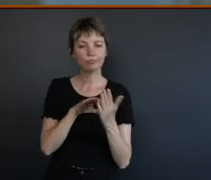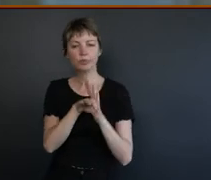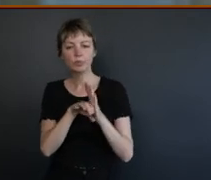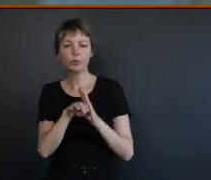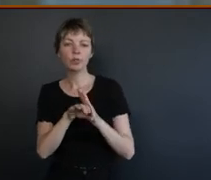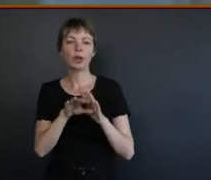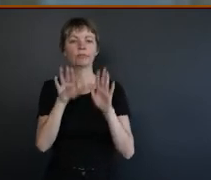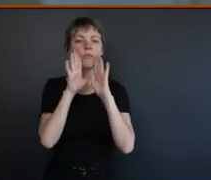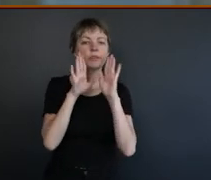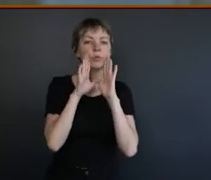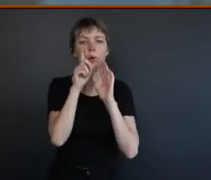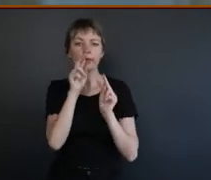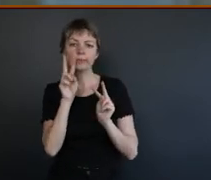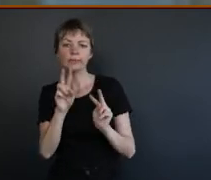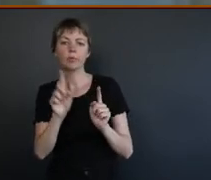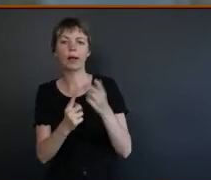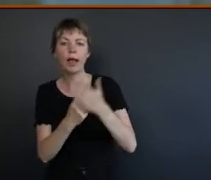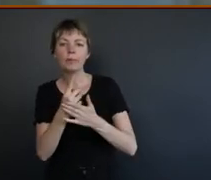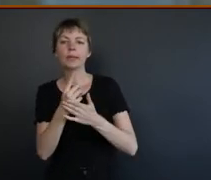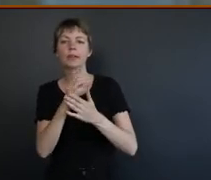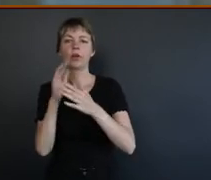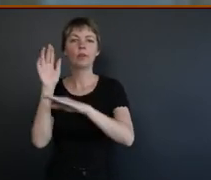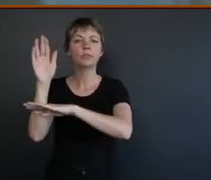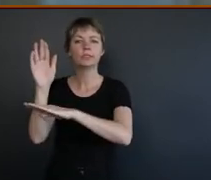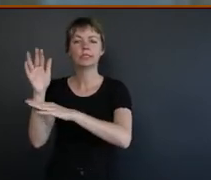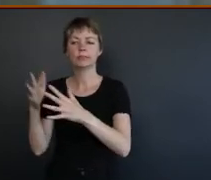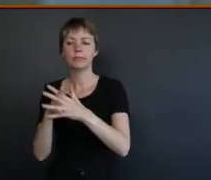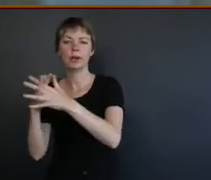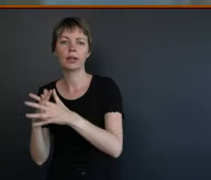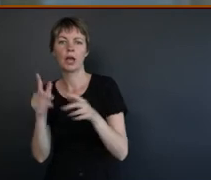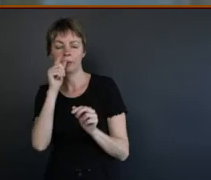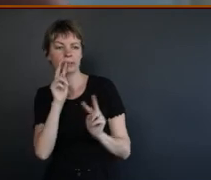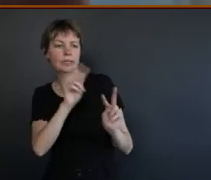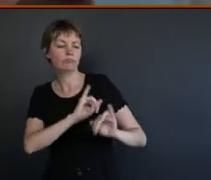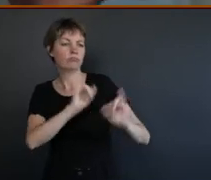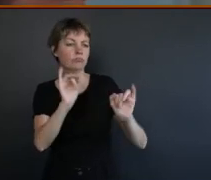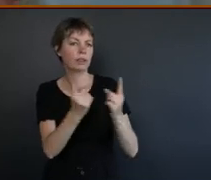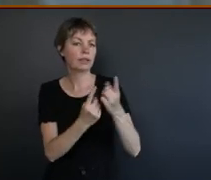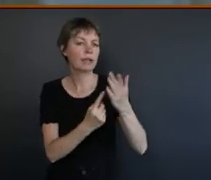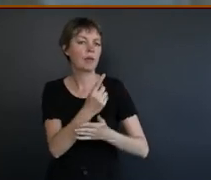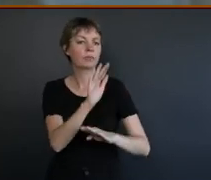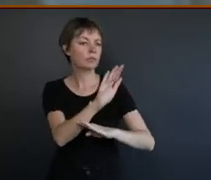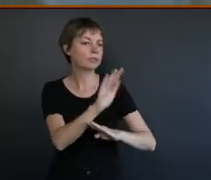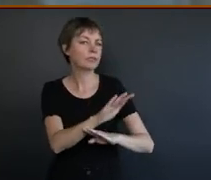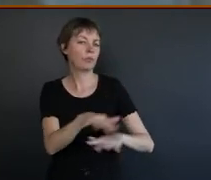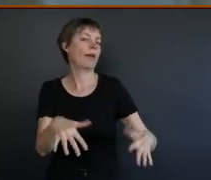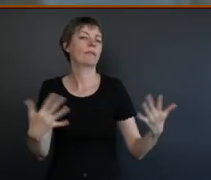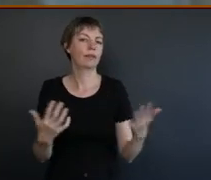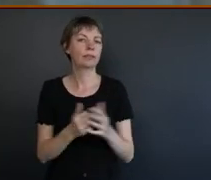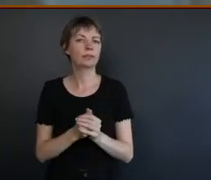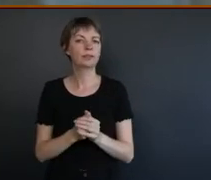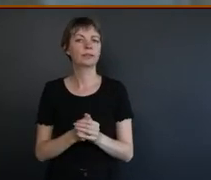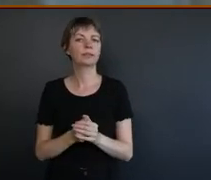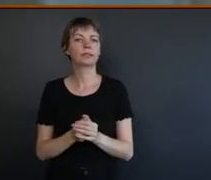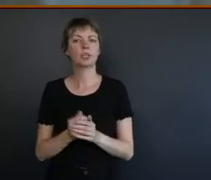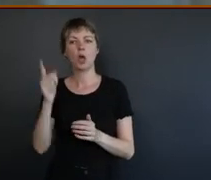can go on the Facebook, that we can see that this atrocity happened in America or we see this atrocity happening in whatever foreign country. Yeah. And then,